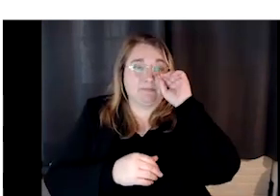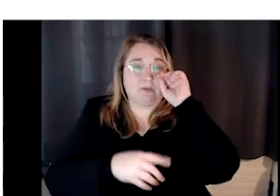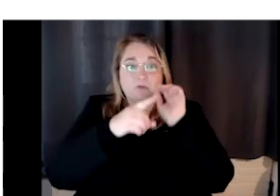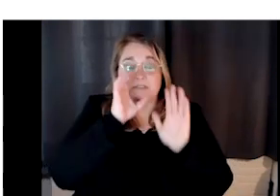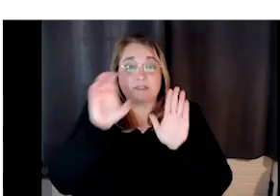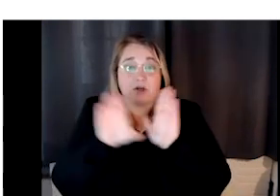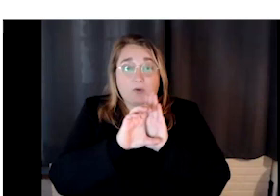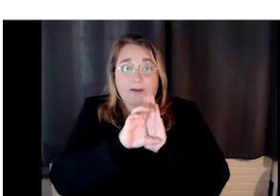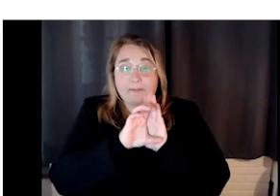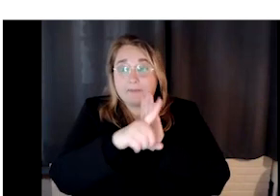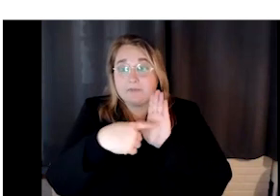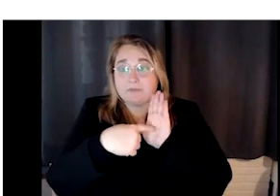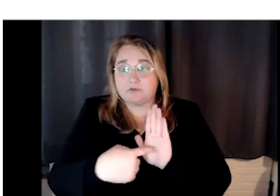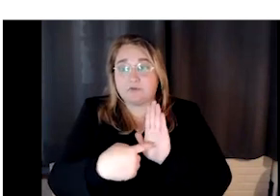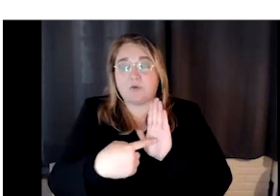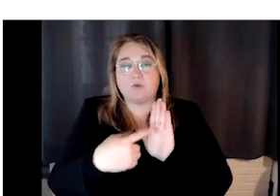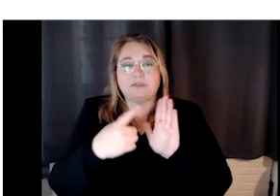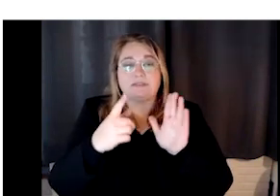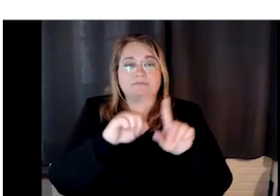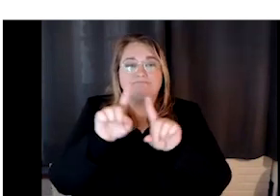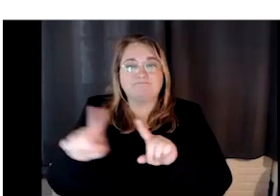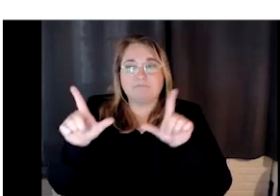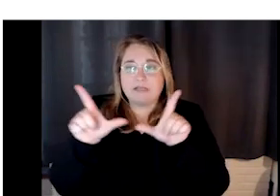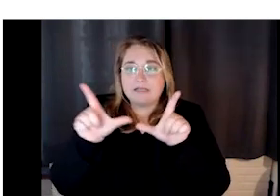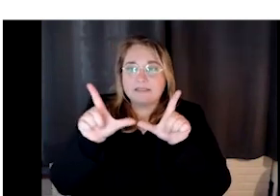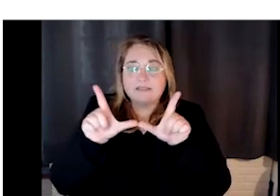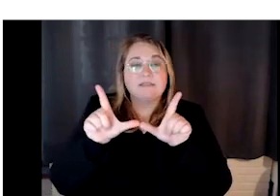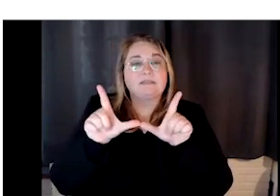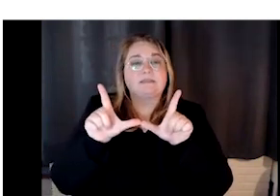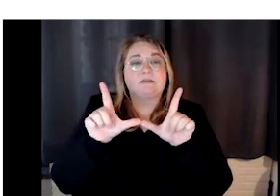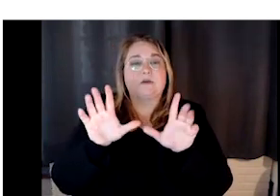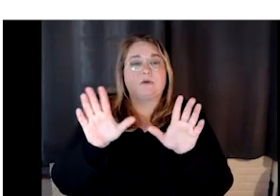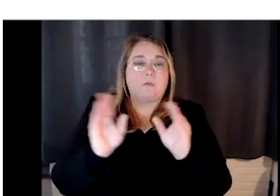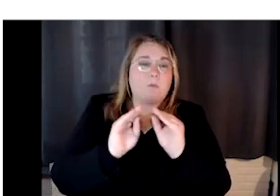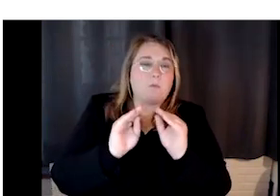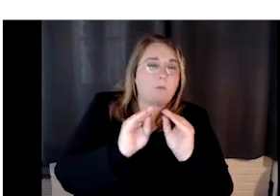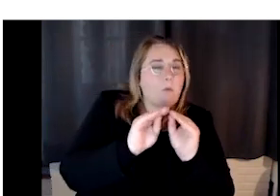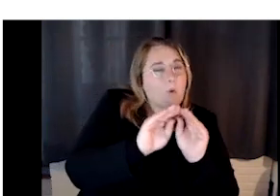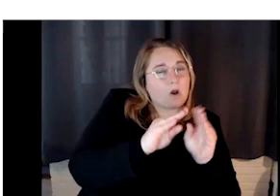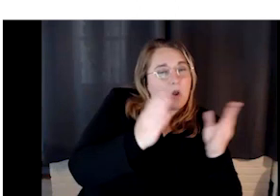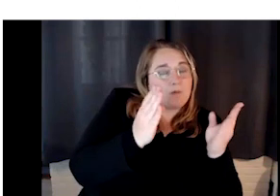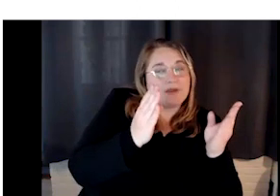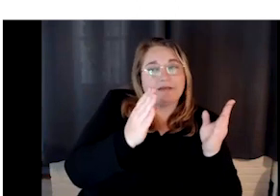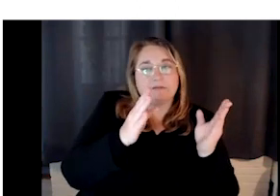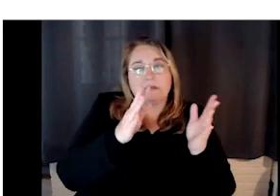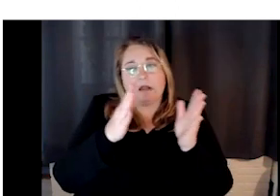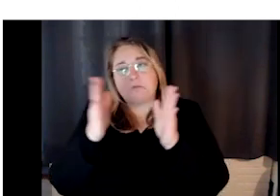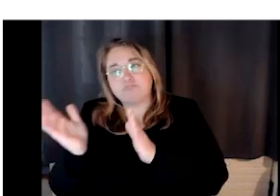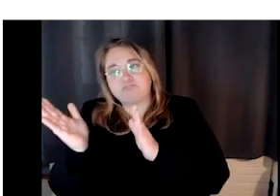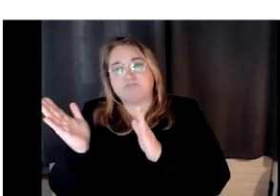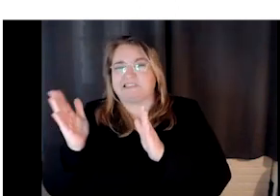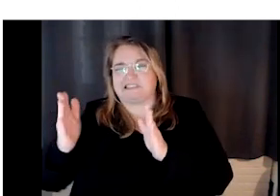that are, um, uh, more open to not quite OER. Um, I'm going to run through